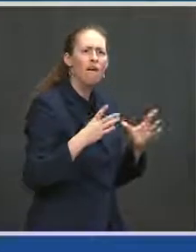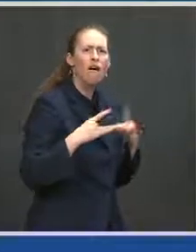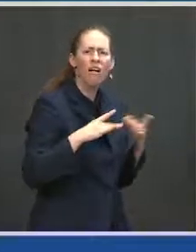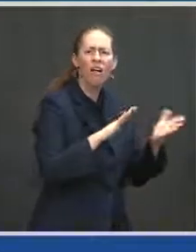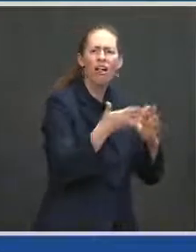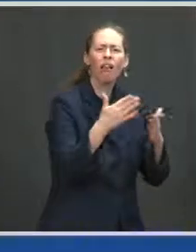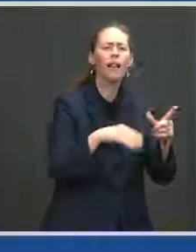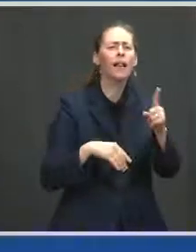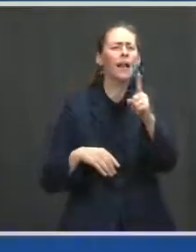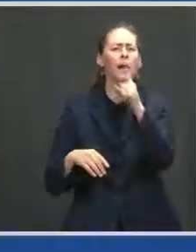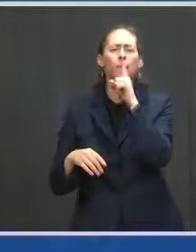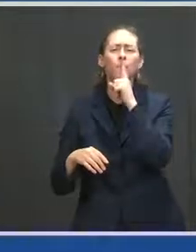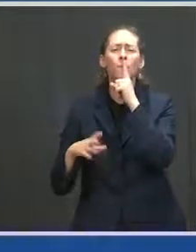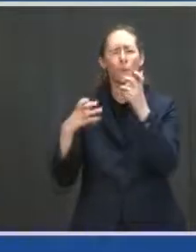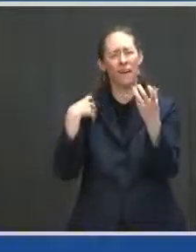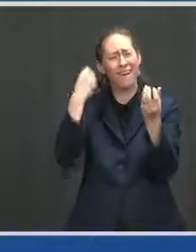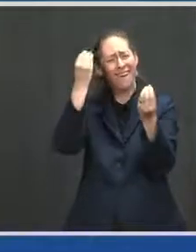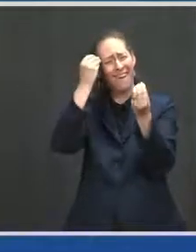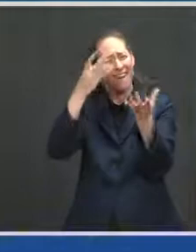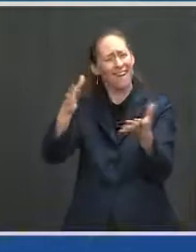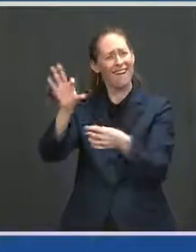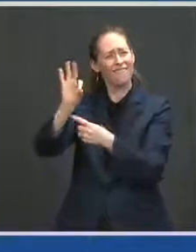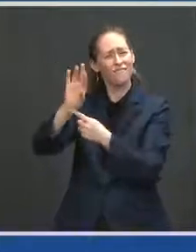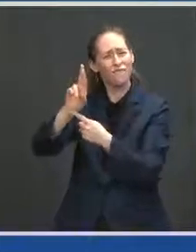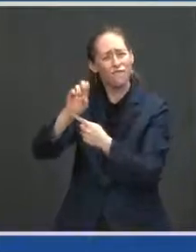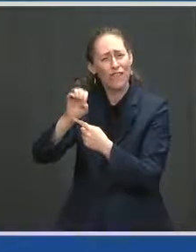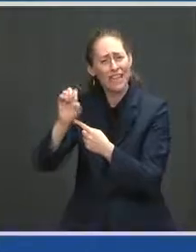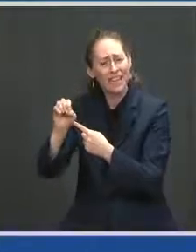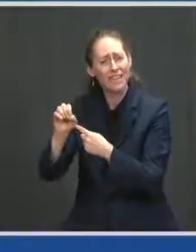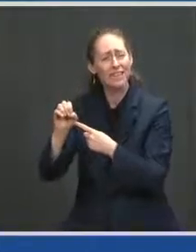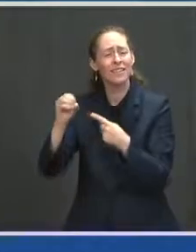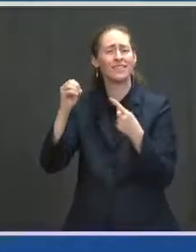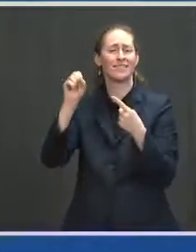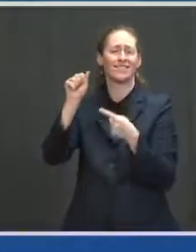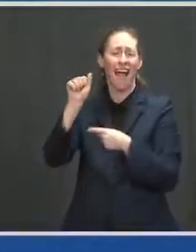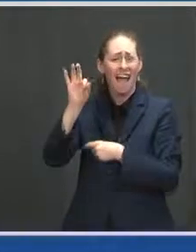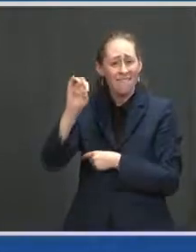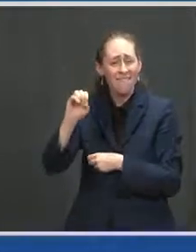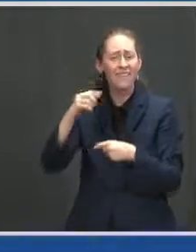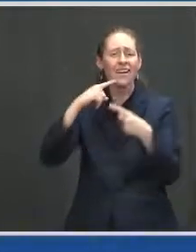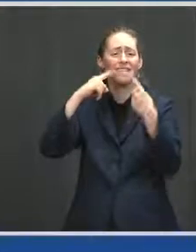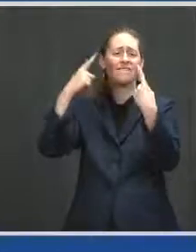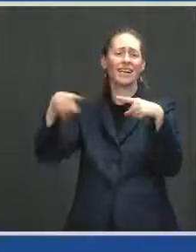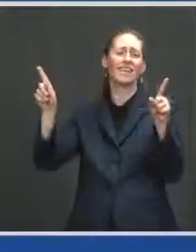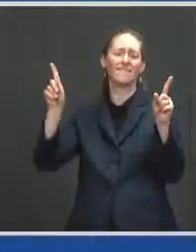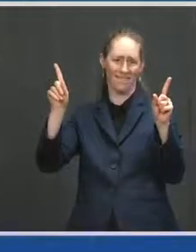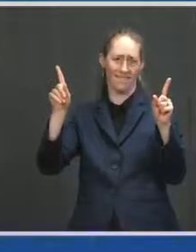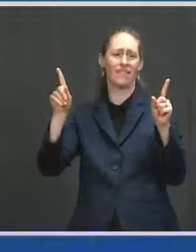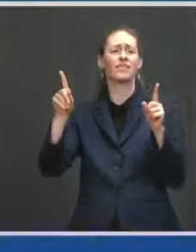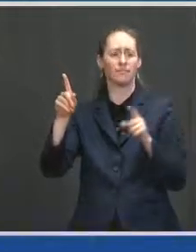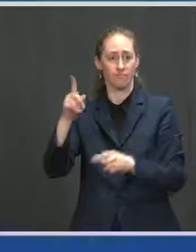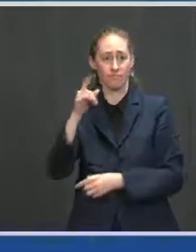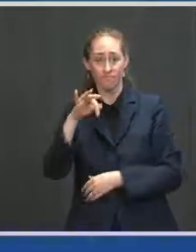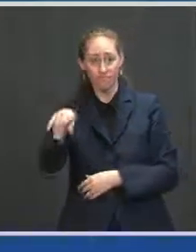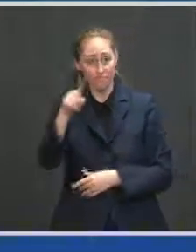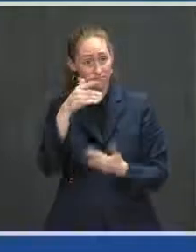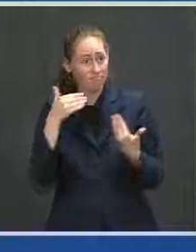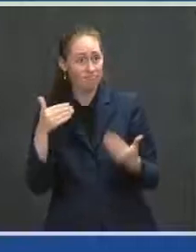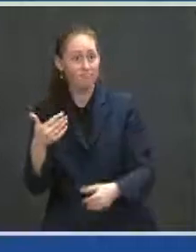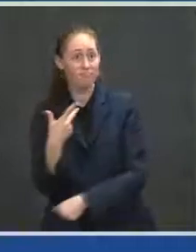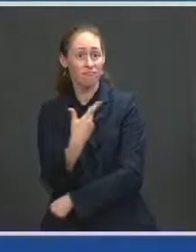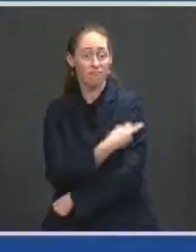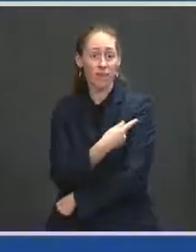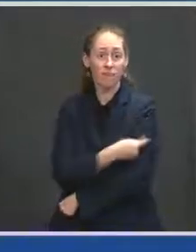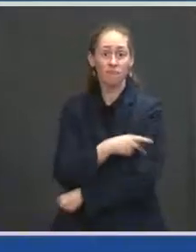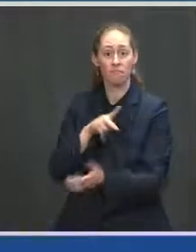effective. Getting the vaccine is not a partisan act. The science was done under Democratic and Republican